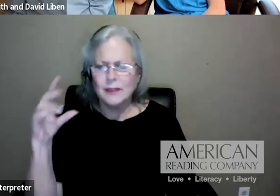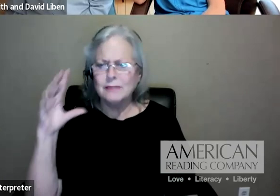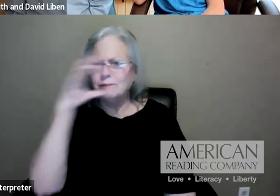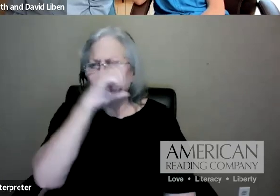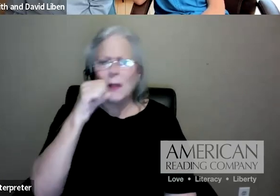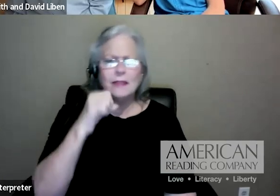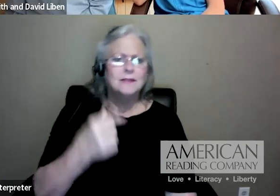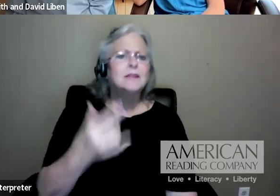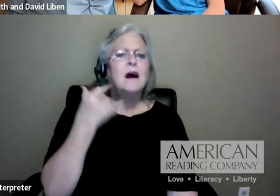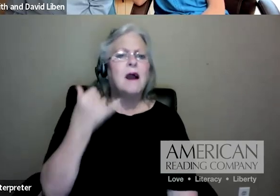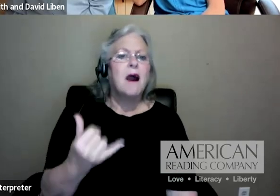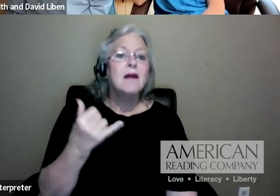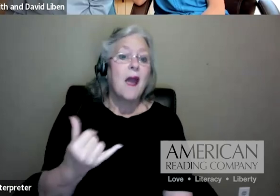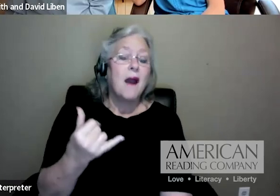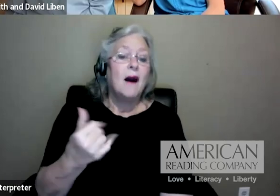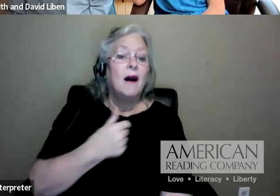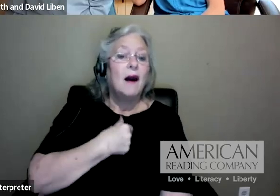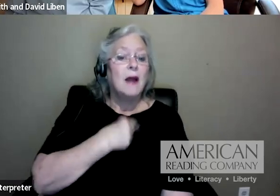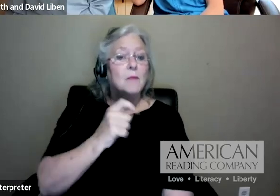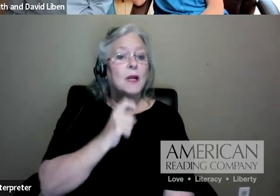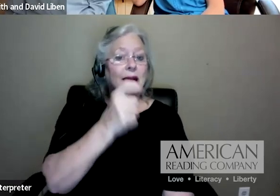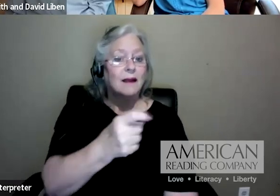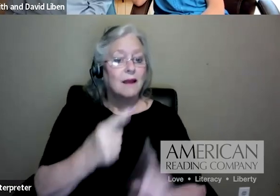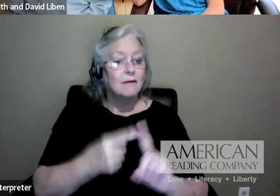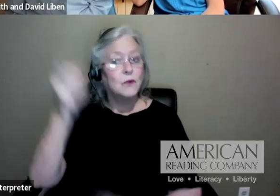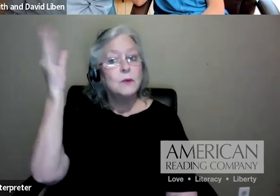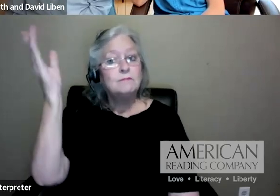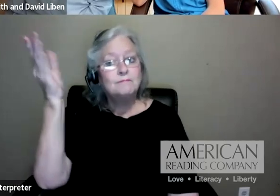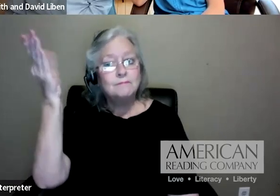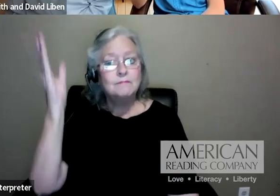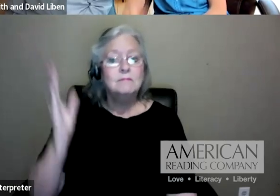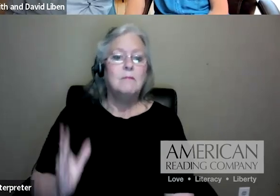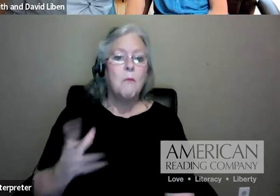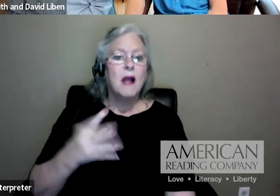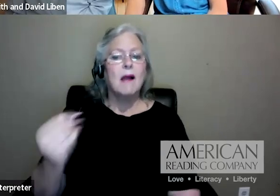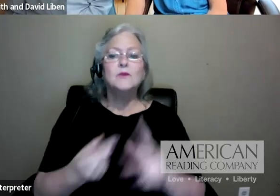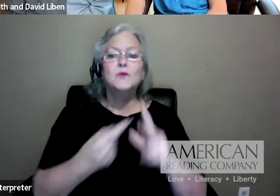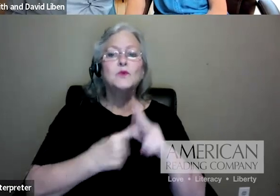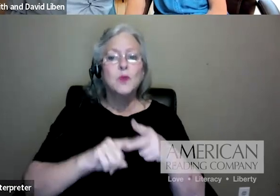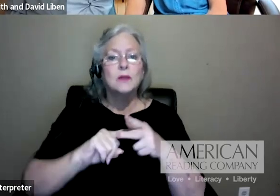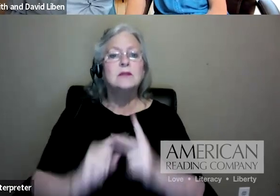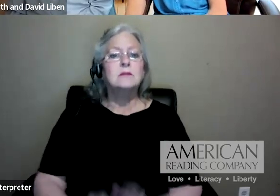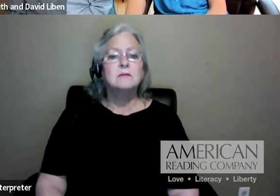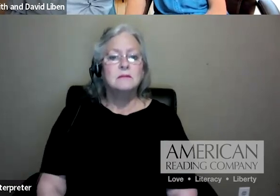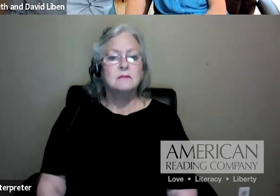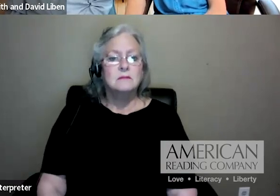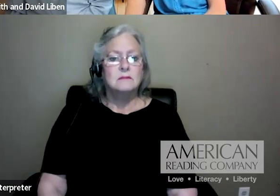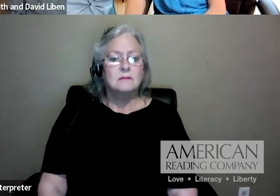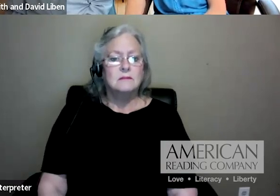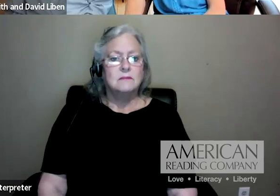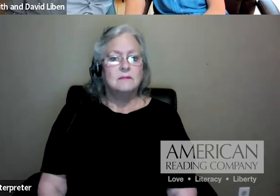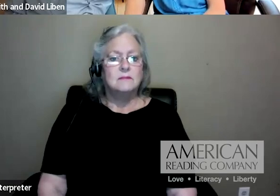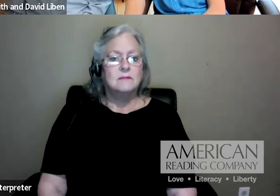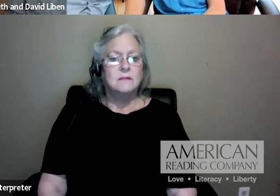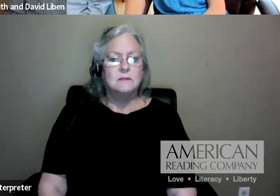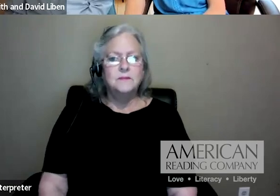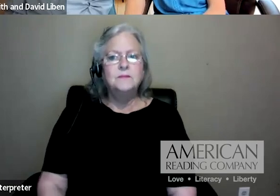over to our speakers. And to kick us off, I think I'd just like to